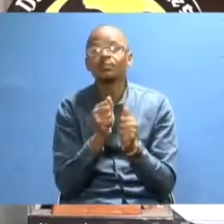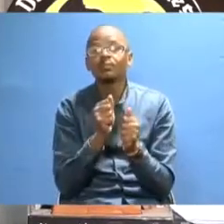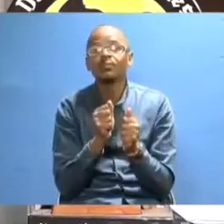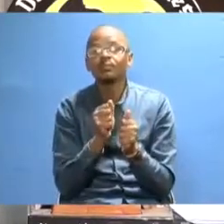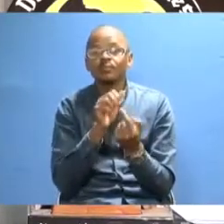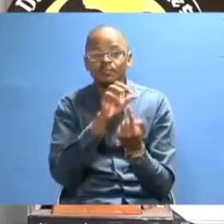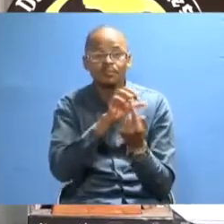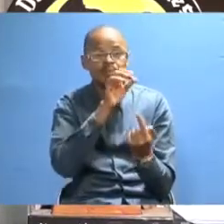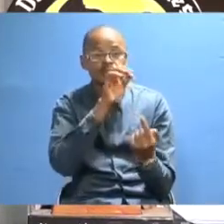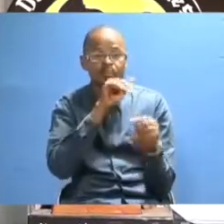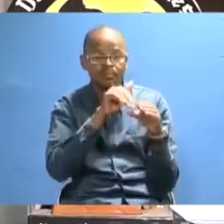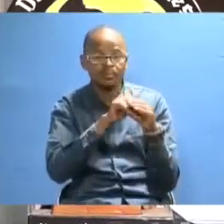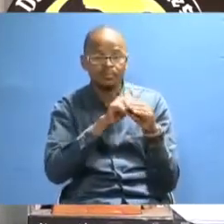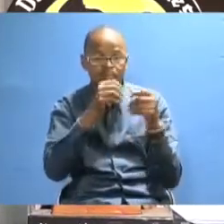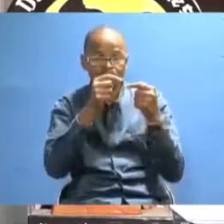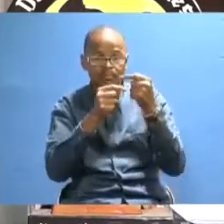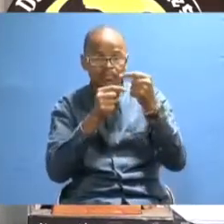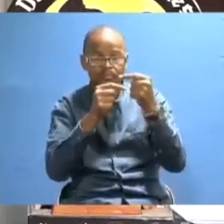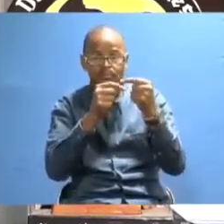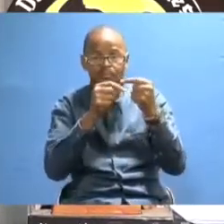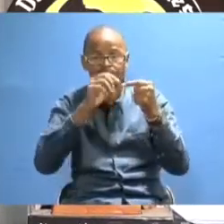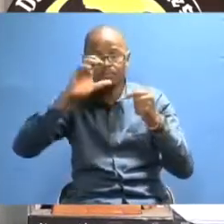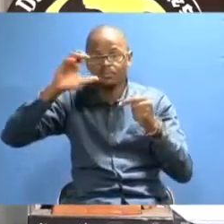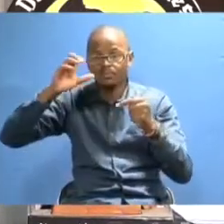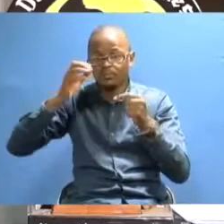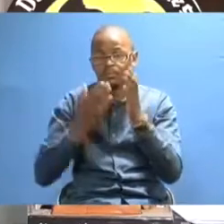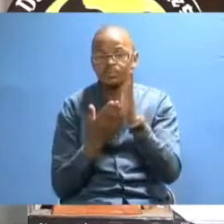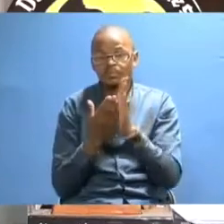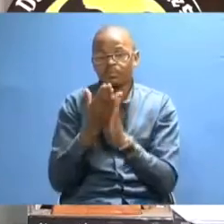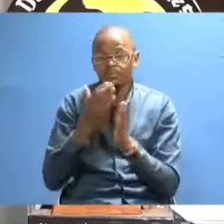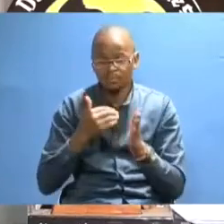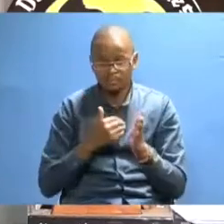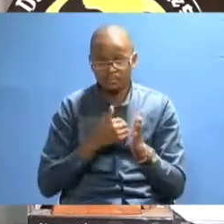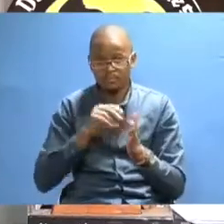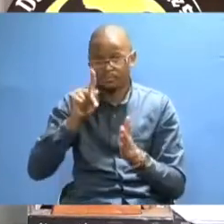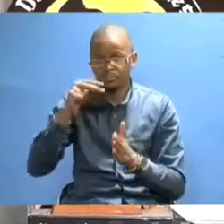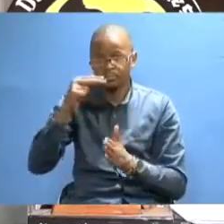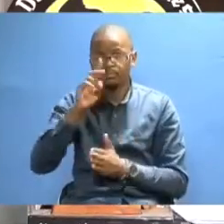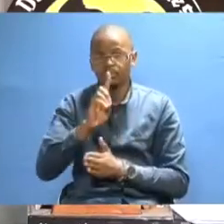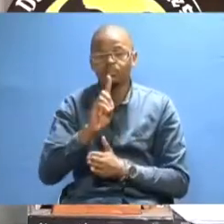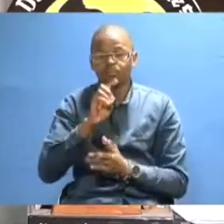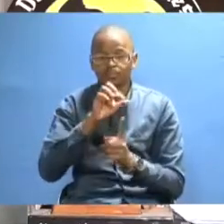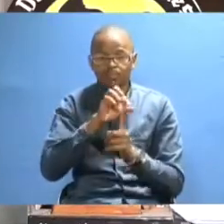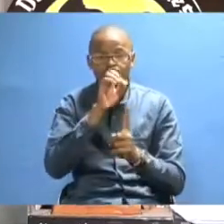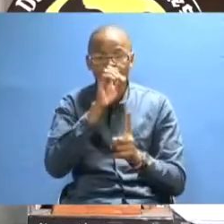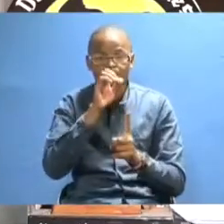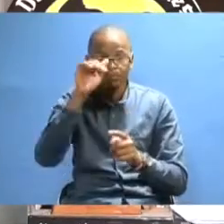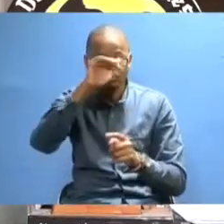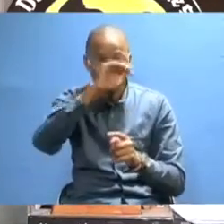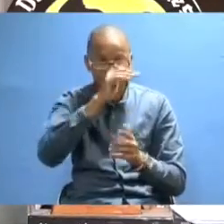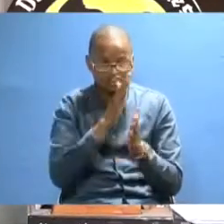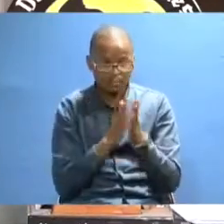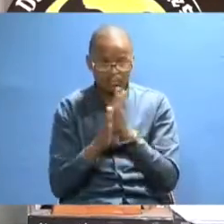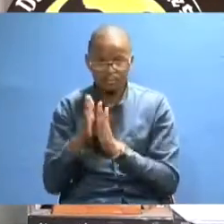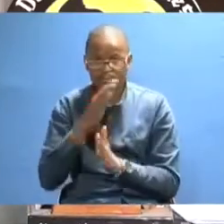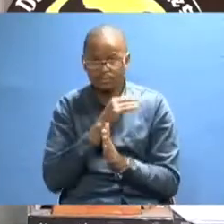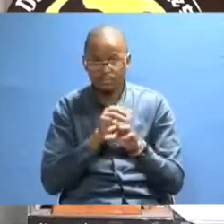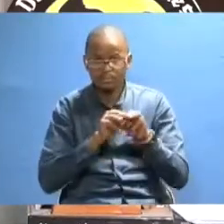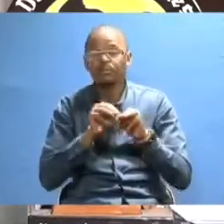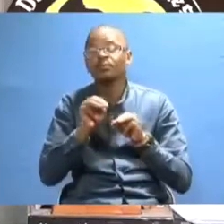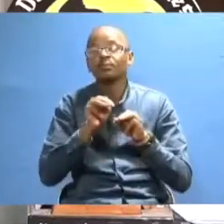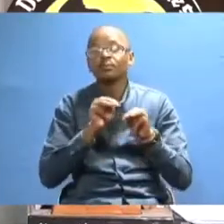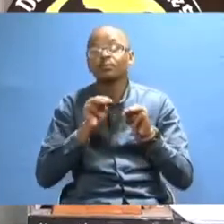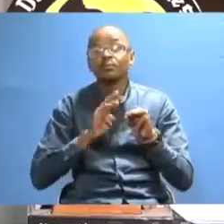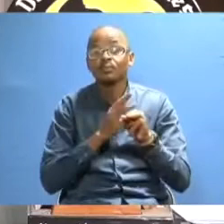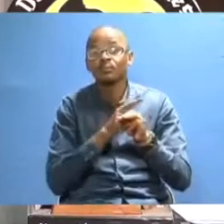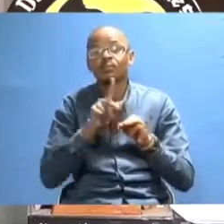specializes in Sustainable Urban Development. We have got a PhD that specializes in Environmental Planning and